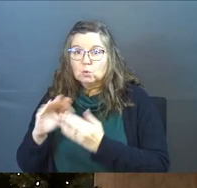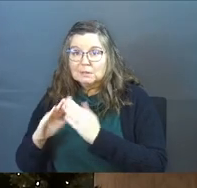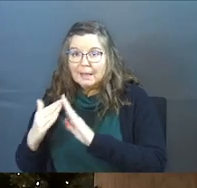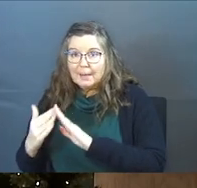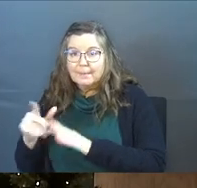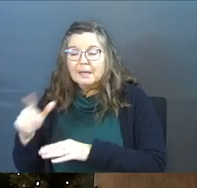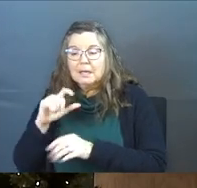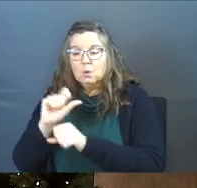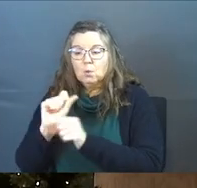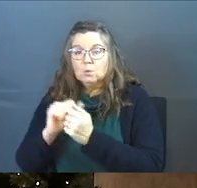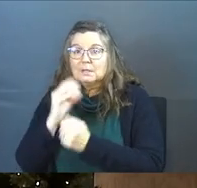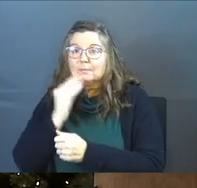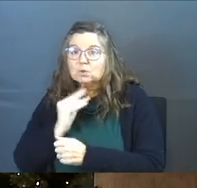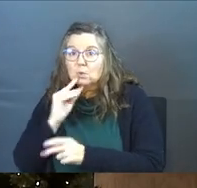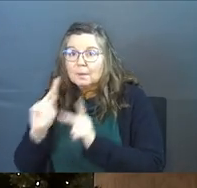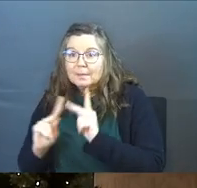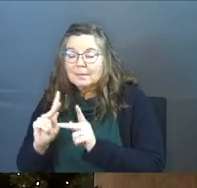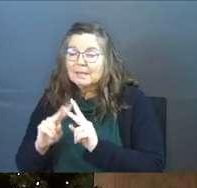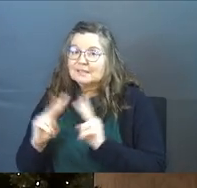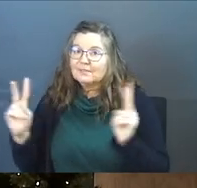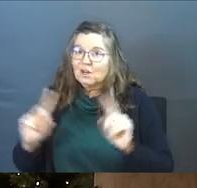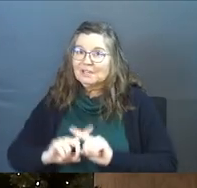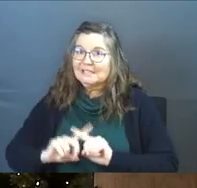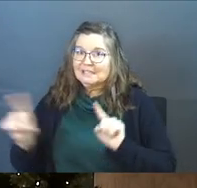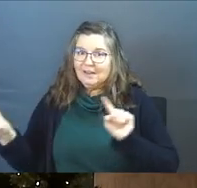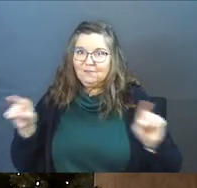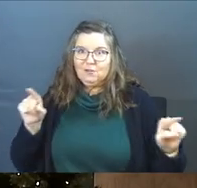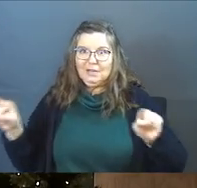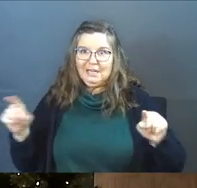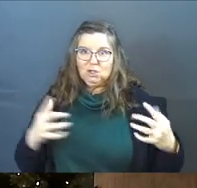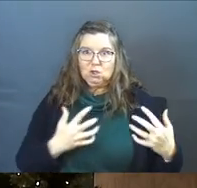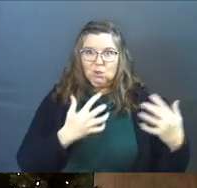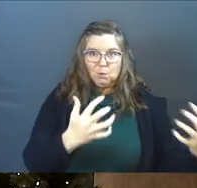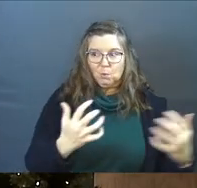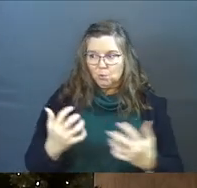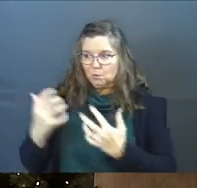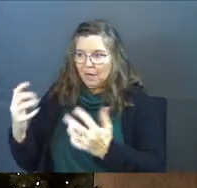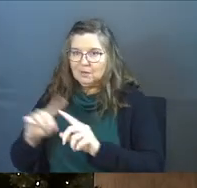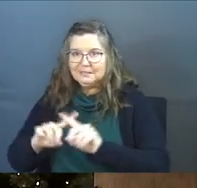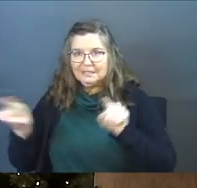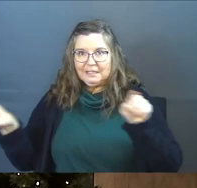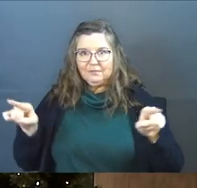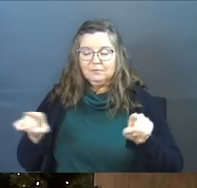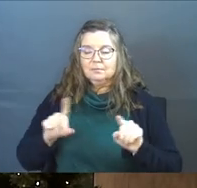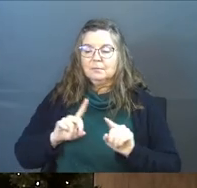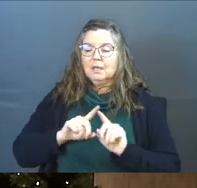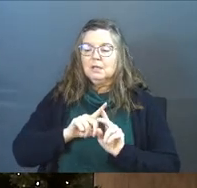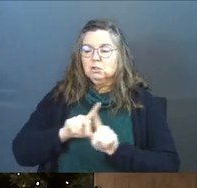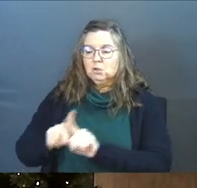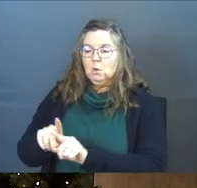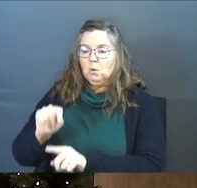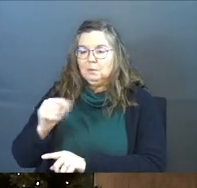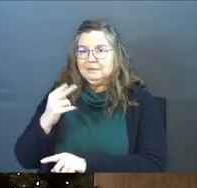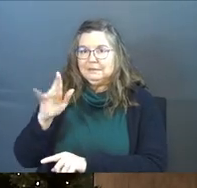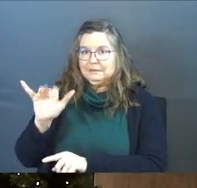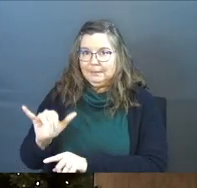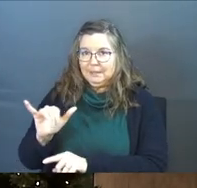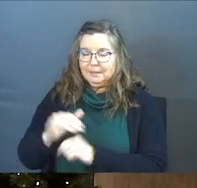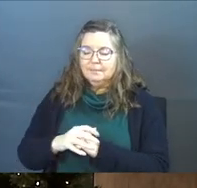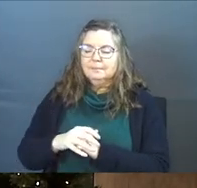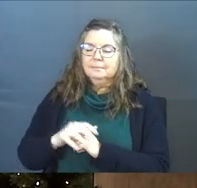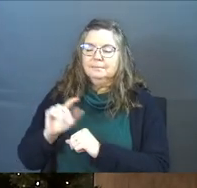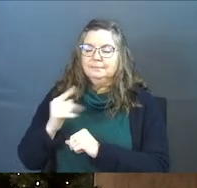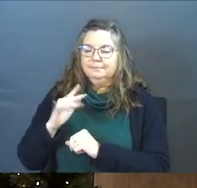and he's going to work with some Jewish people. And it's a very different crowd, right? And he's going there with Timothy, who's one of his fellow apostles.